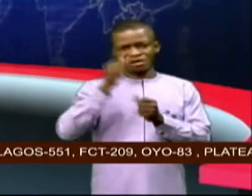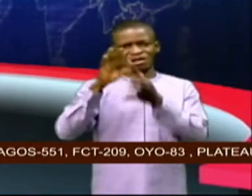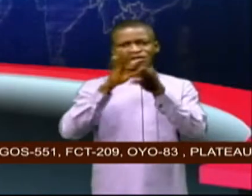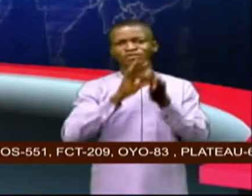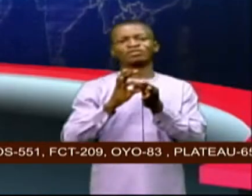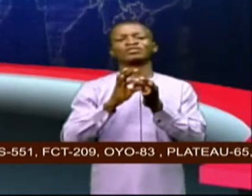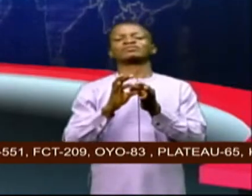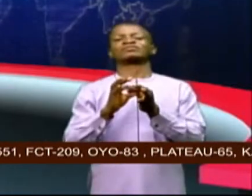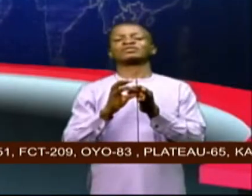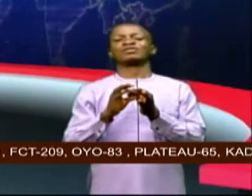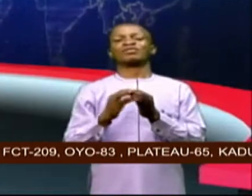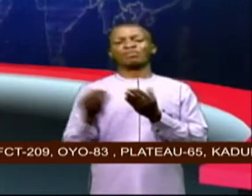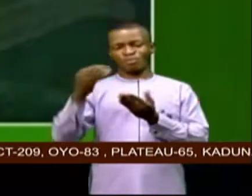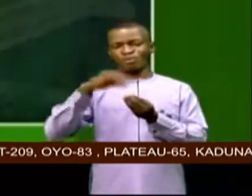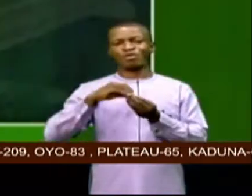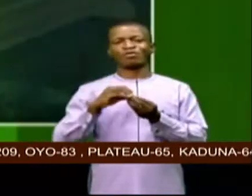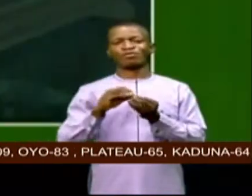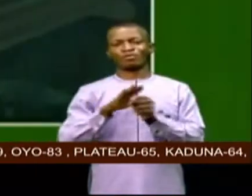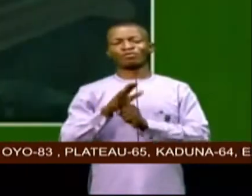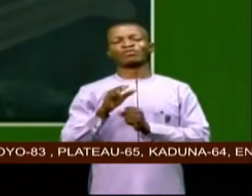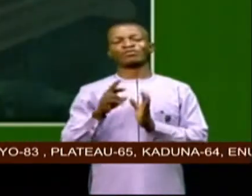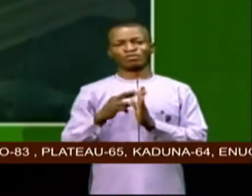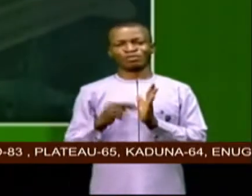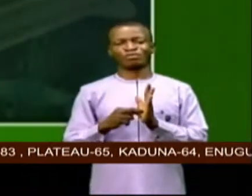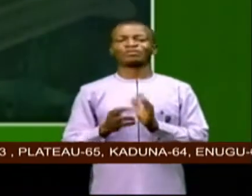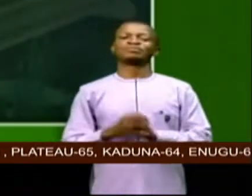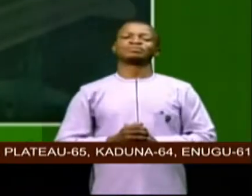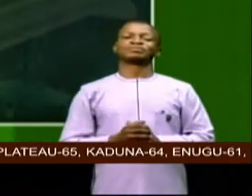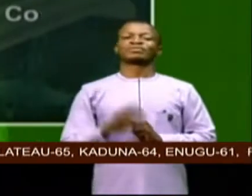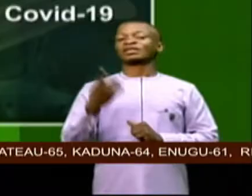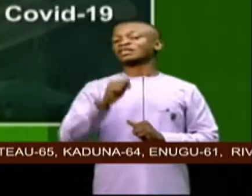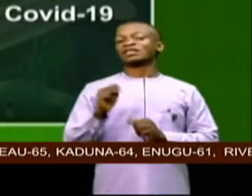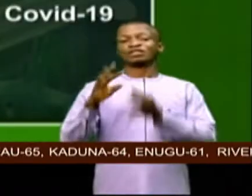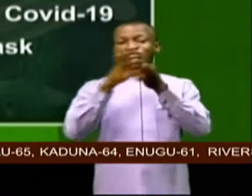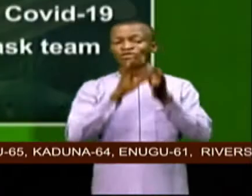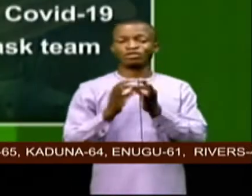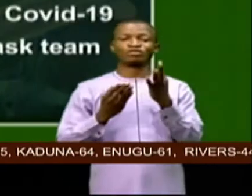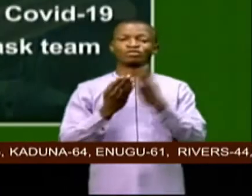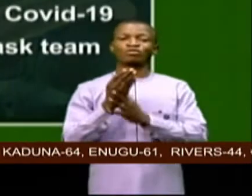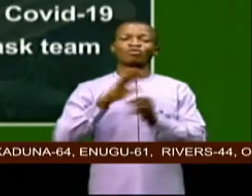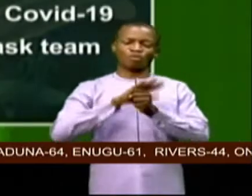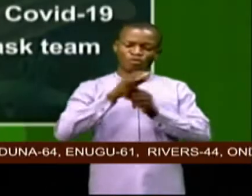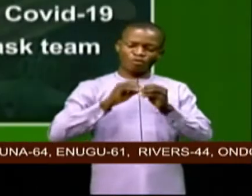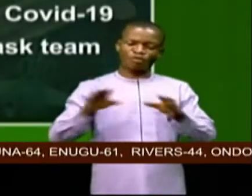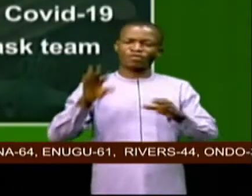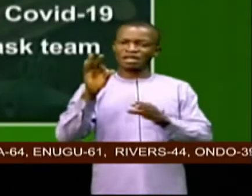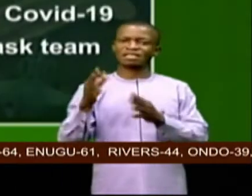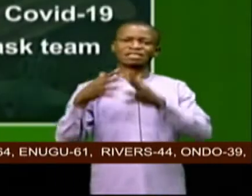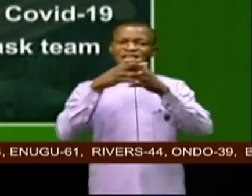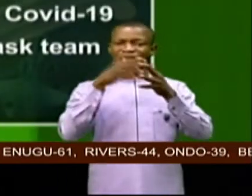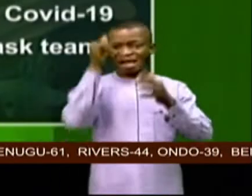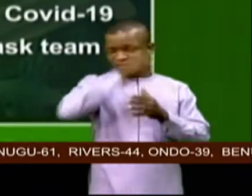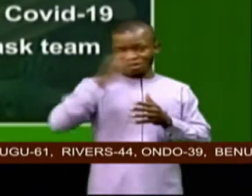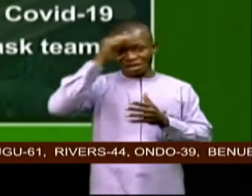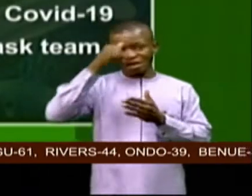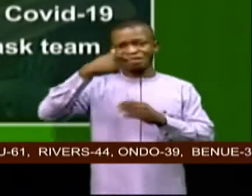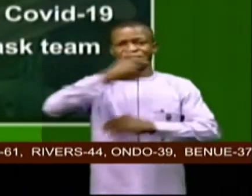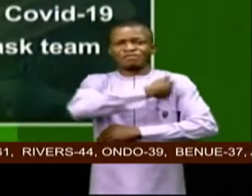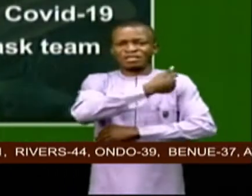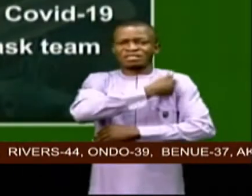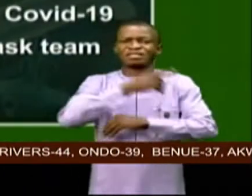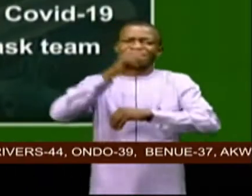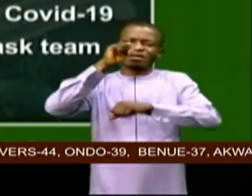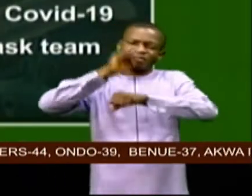has the details the union through its coveted 19 african vaccine acquisition tax team